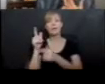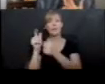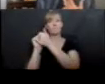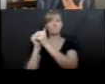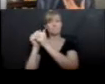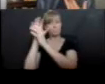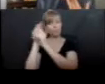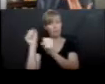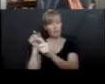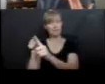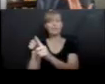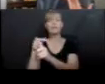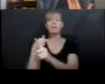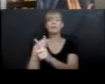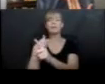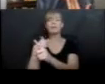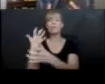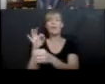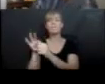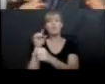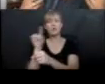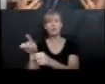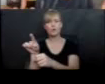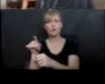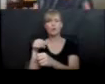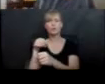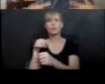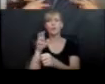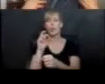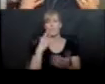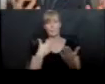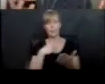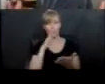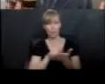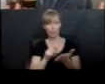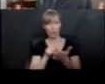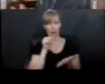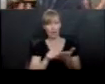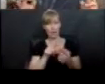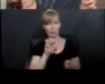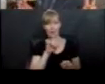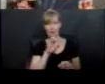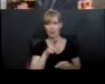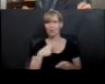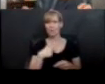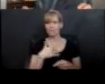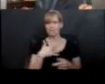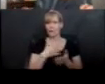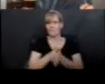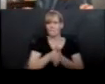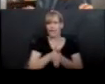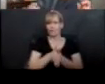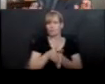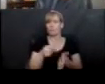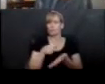maybe I'm going to write a letter to the editor or something like that. I feel like that's using my voice, right? So that I'm not actually speaking it.